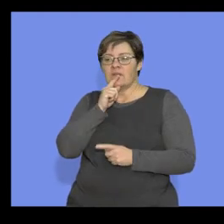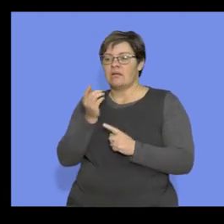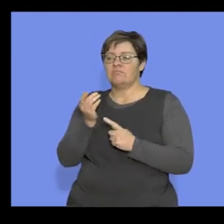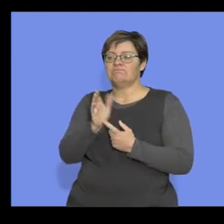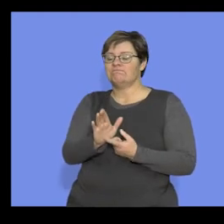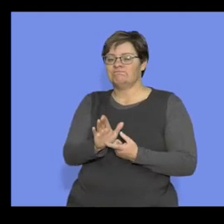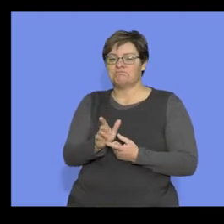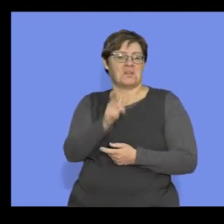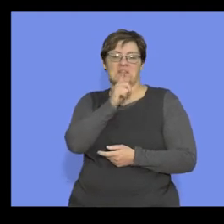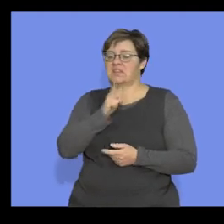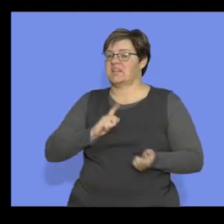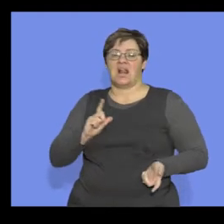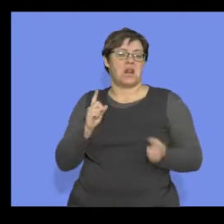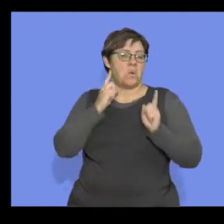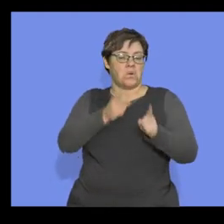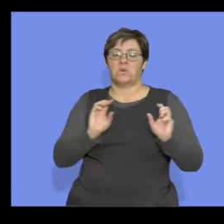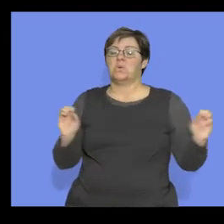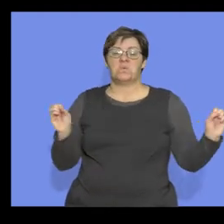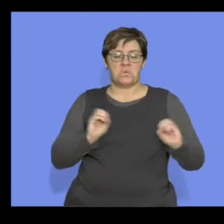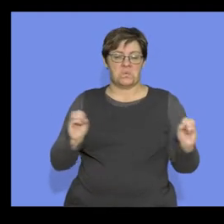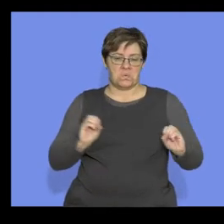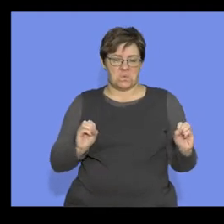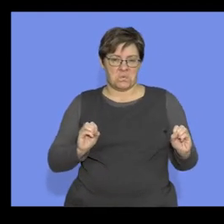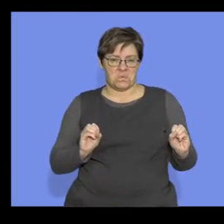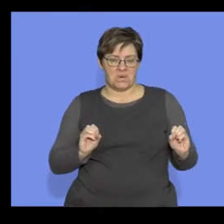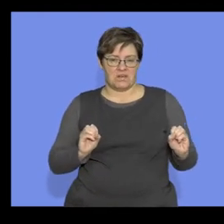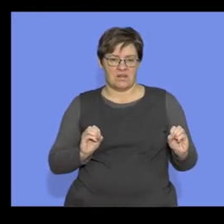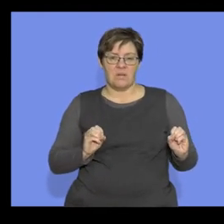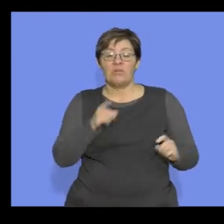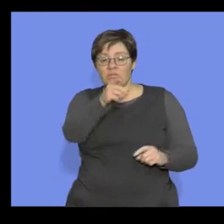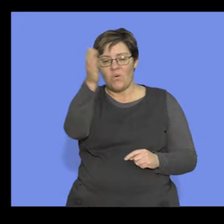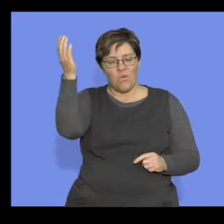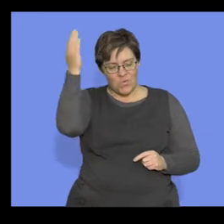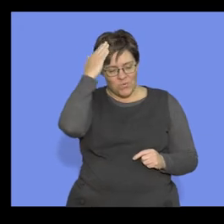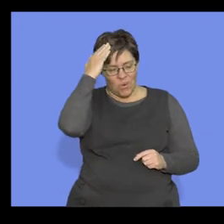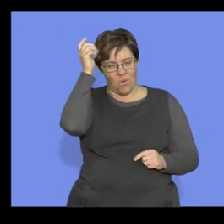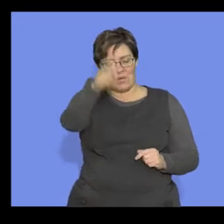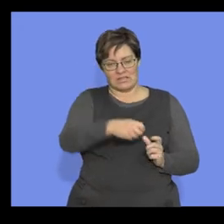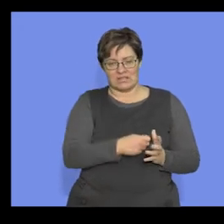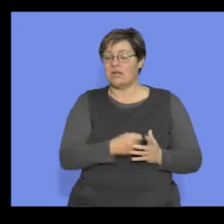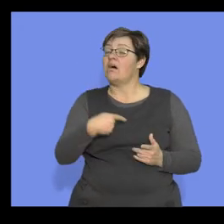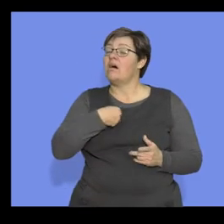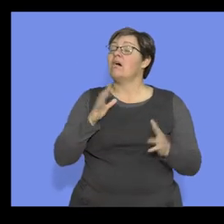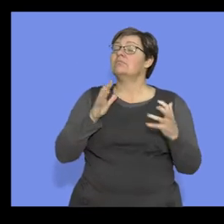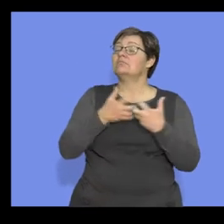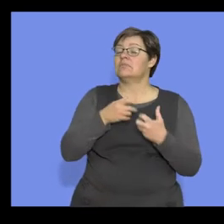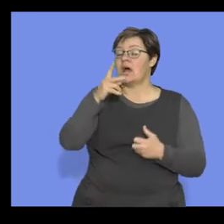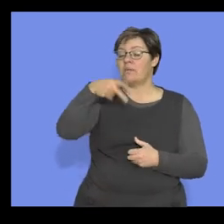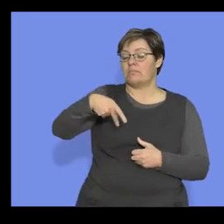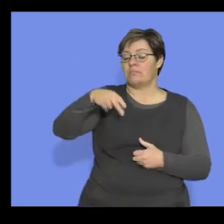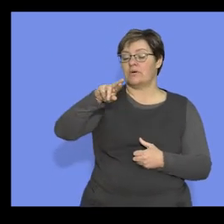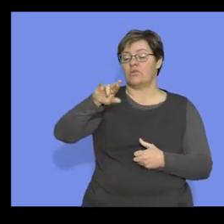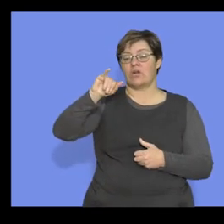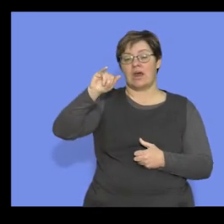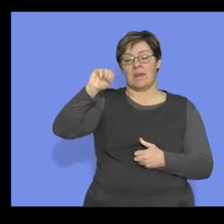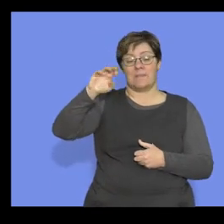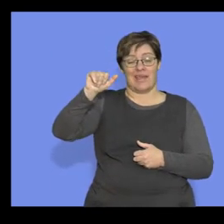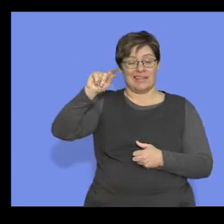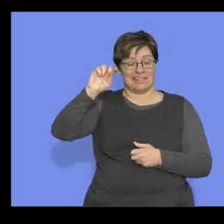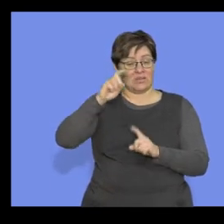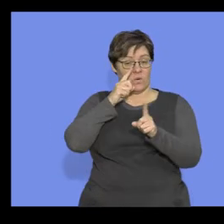this diagram doesn't tell us what order, but it's something that you need to know. We are in the